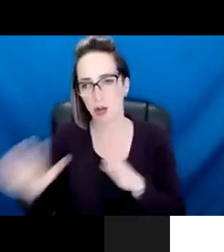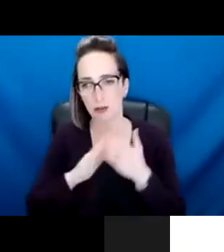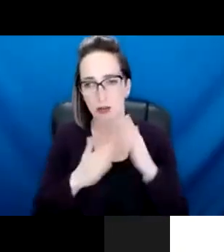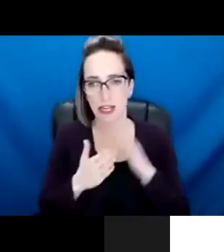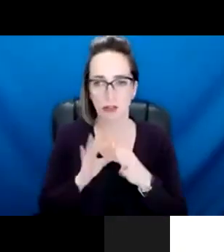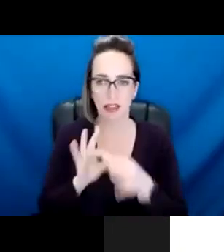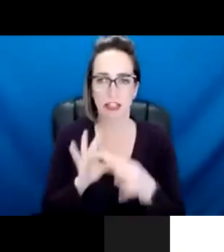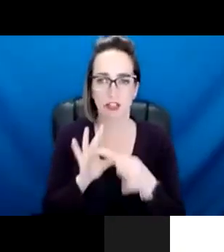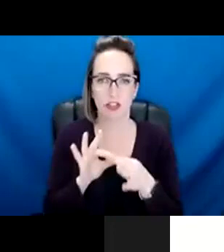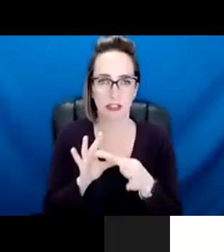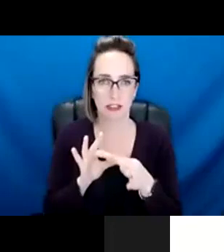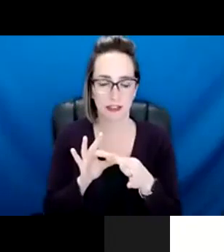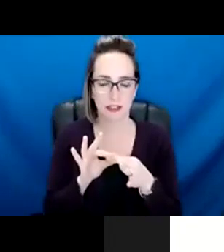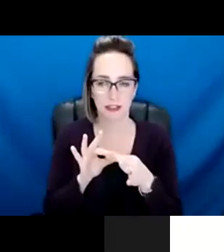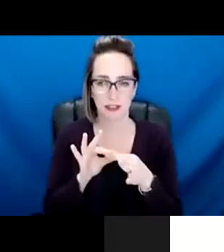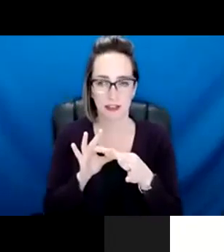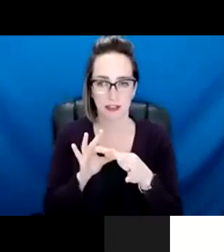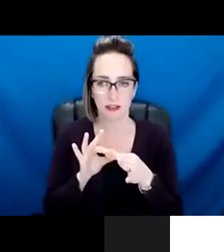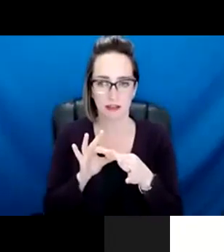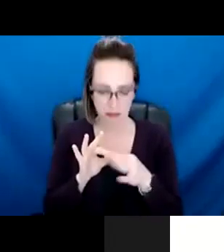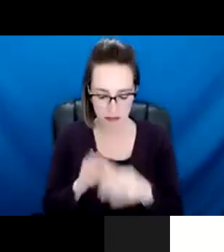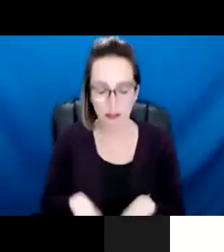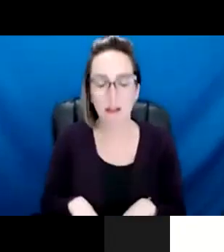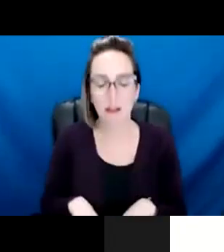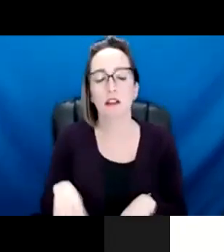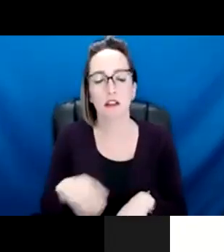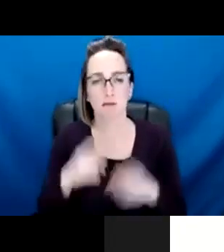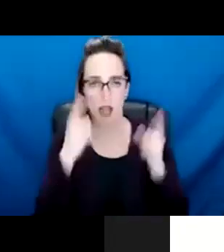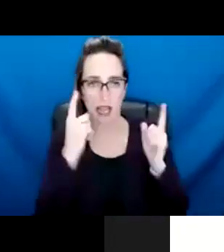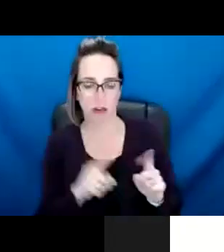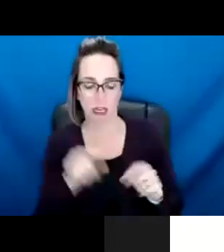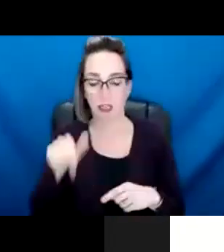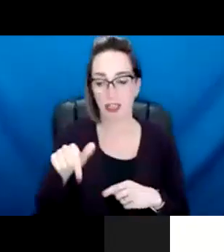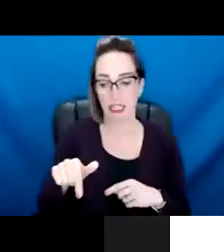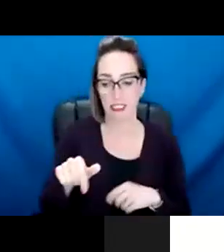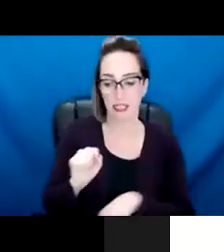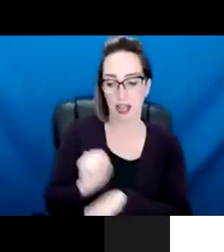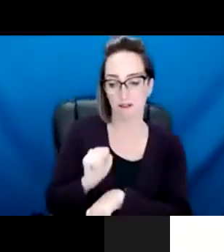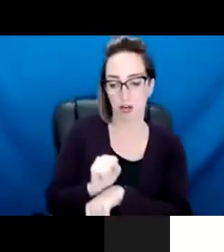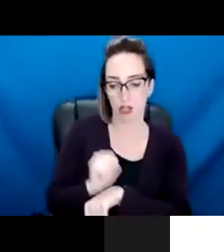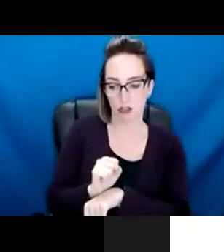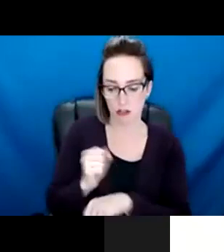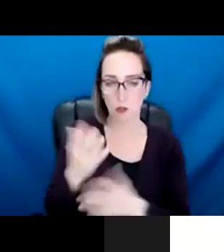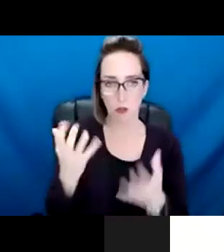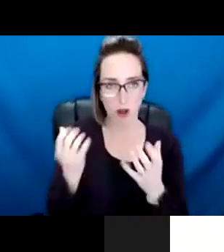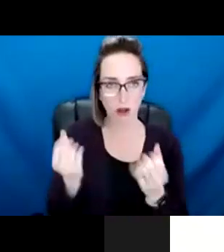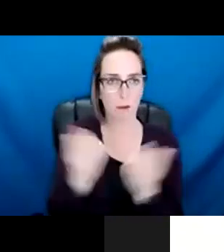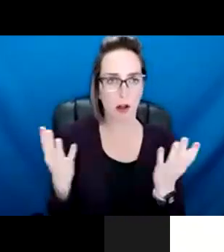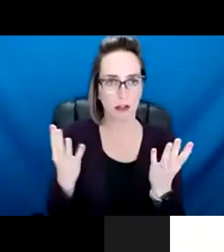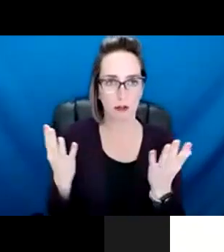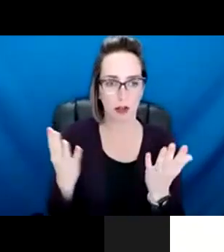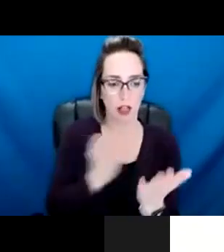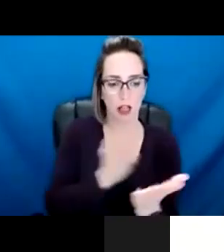as Sasha mentioned, you know, this effort is really, you know, have produced a multi-pronged approach to engagement